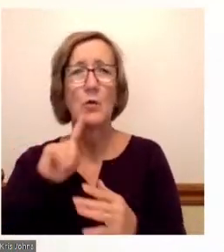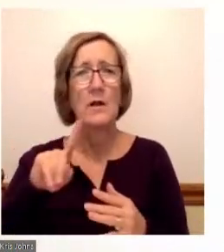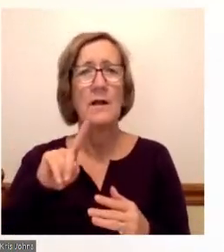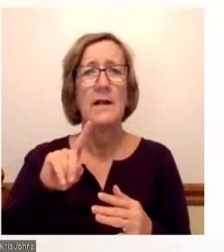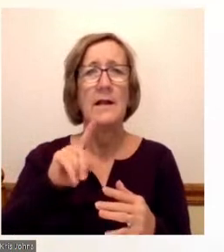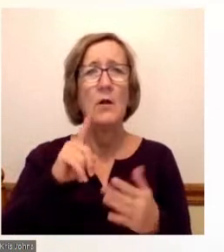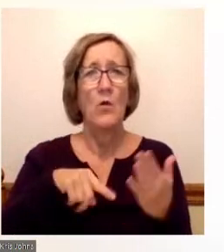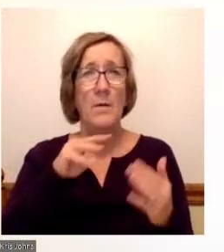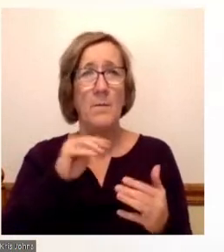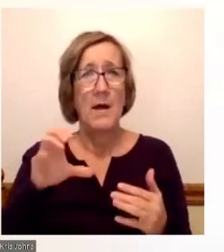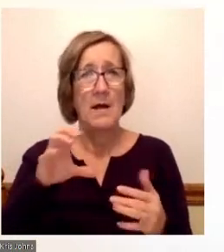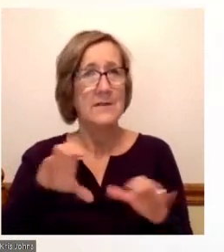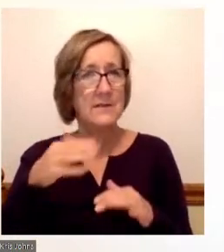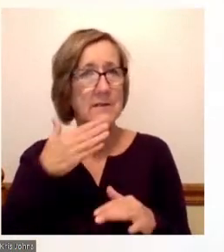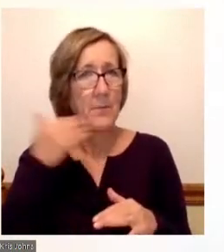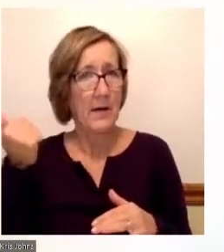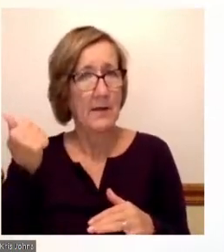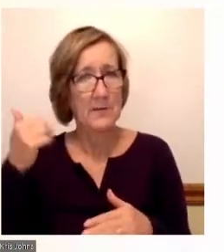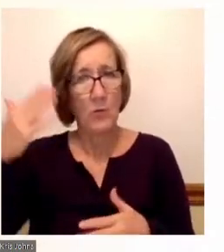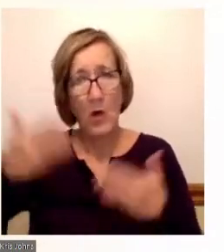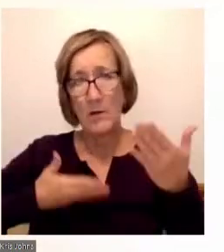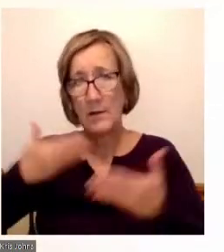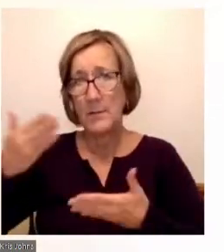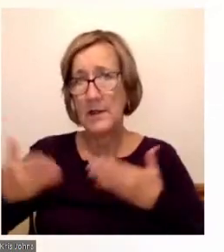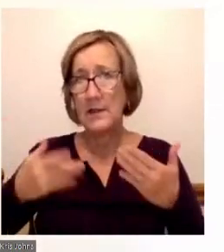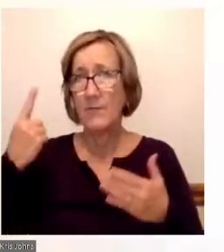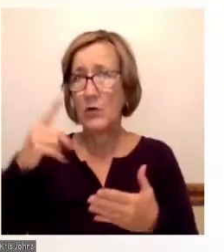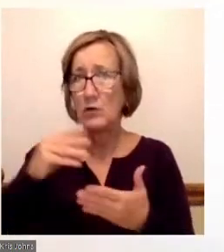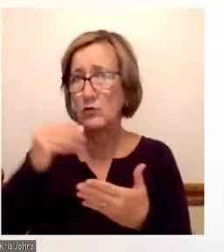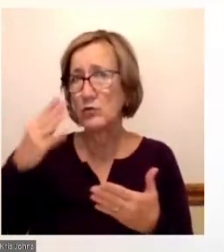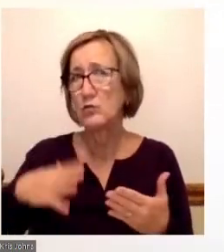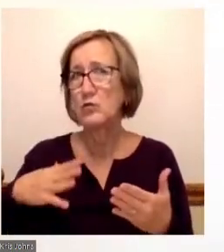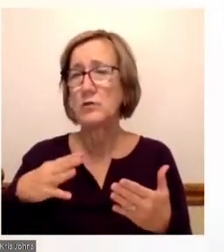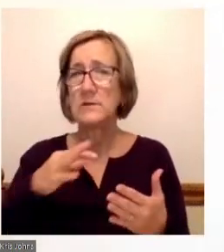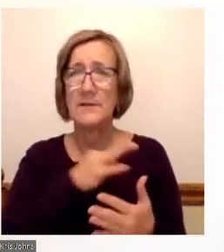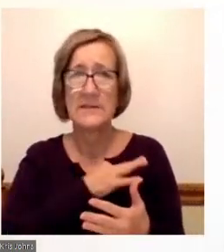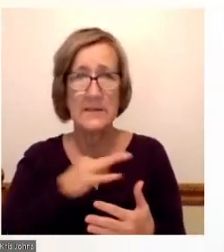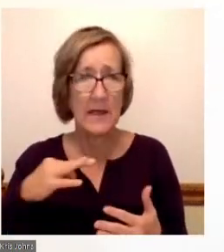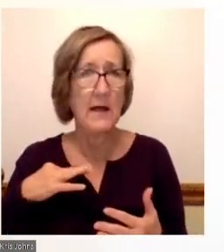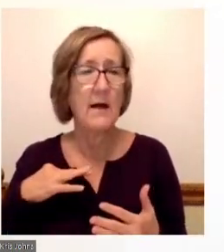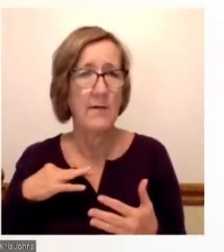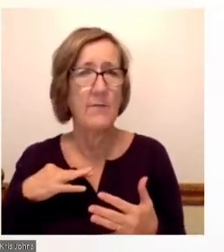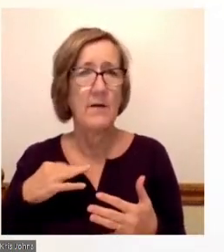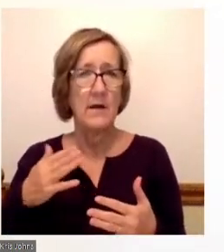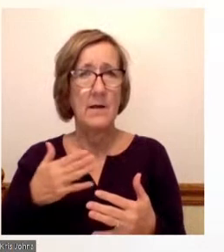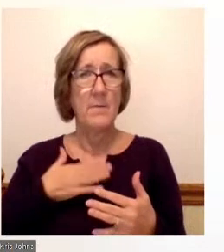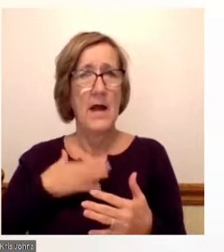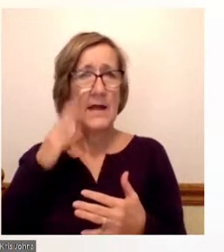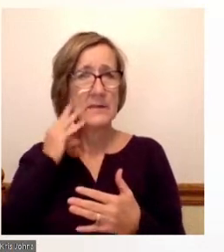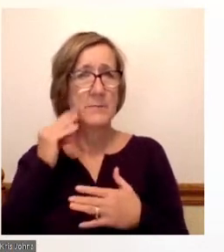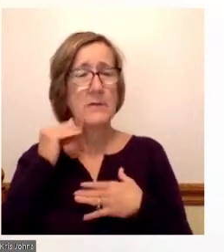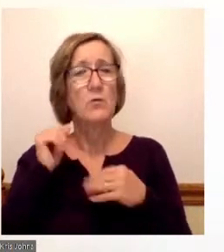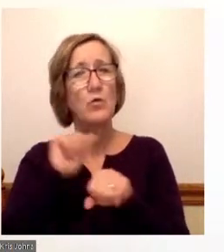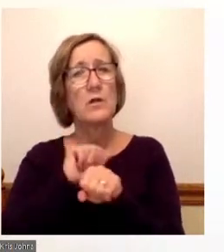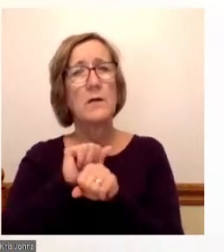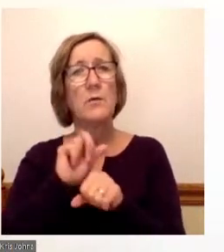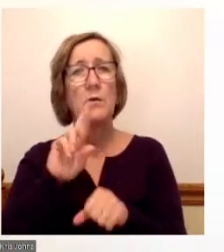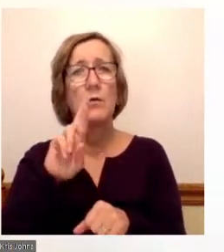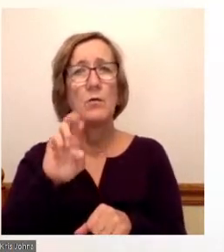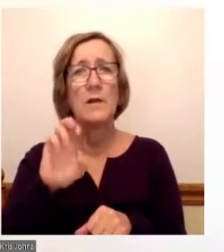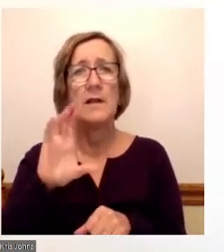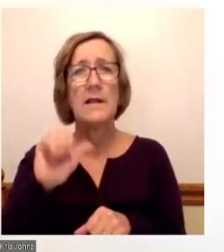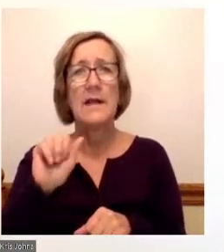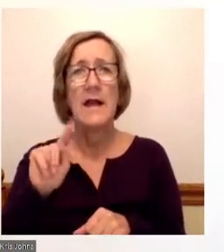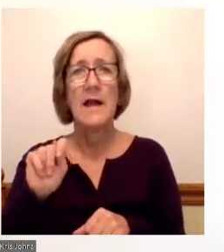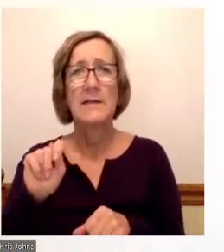environment for students and faculty and staff. In my past experience working with Flint Recast and so many of the community organizations I'm